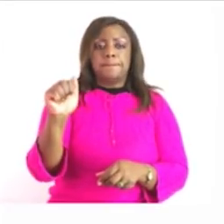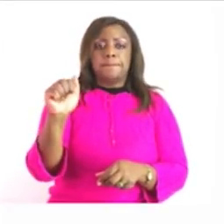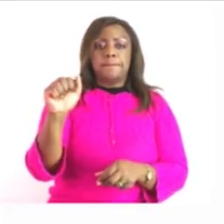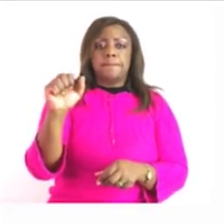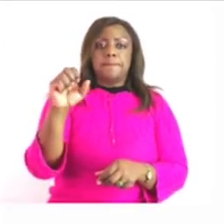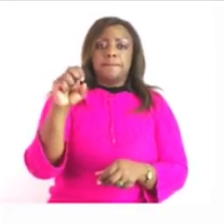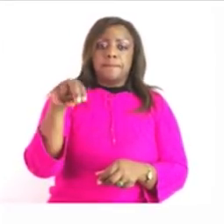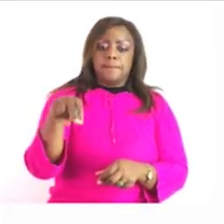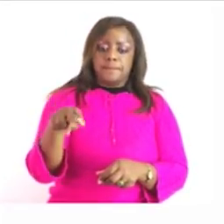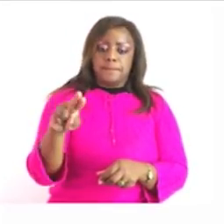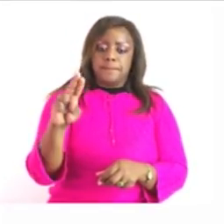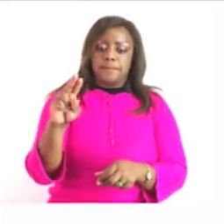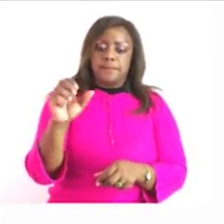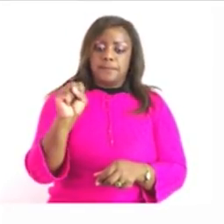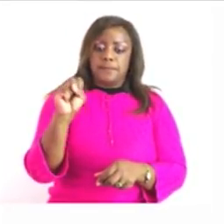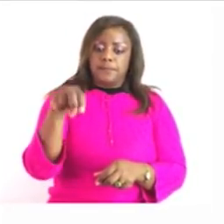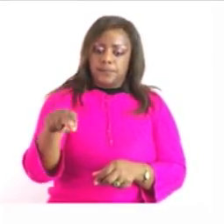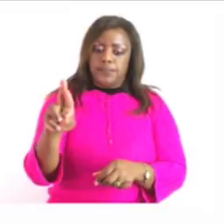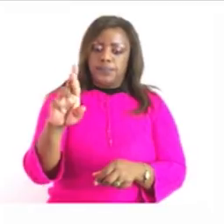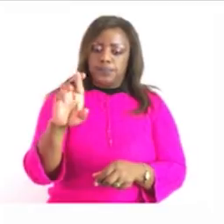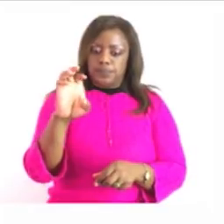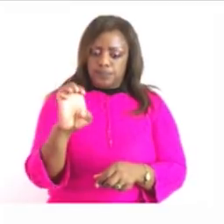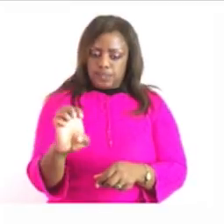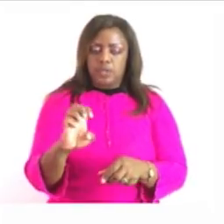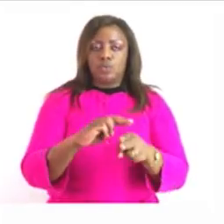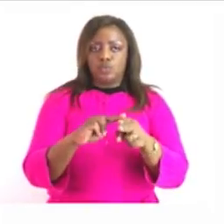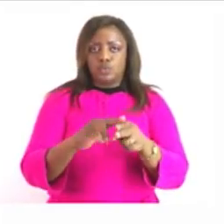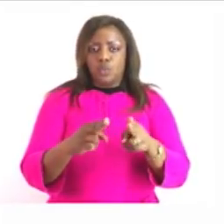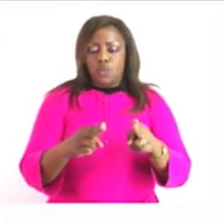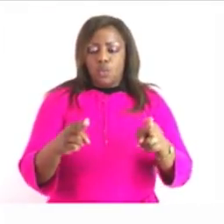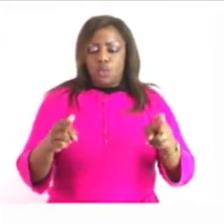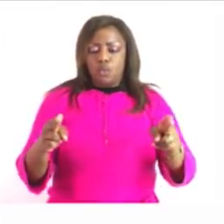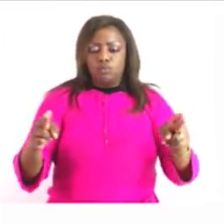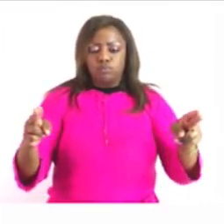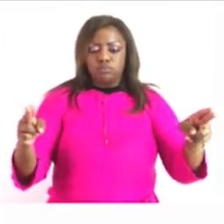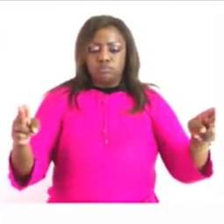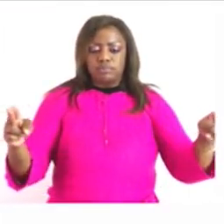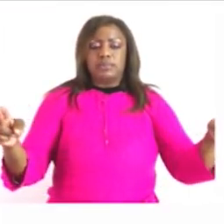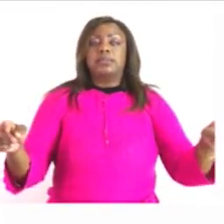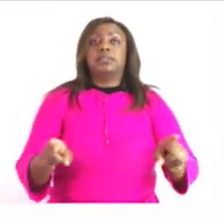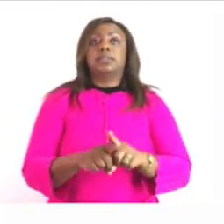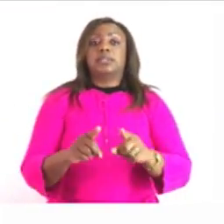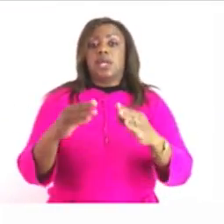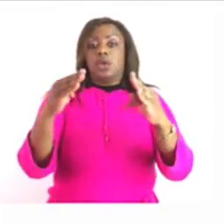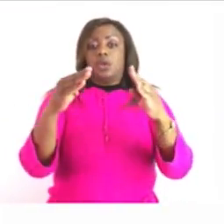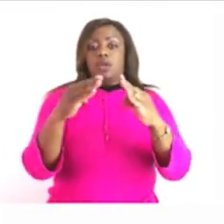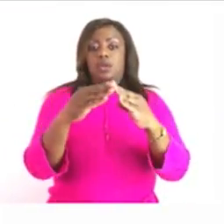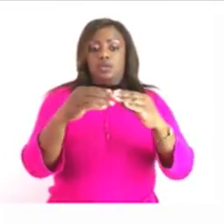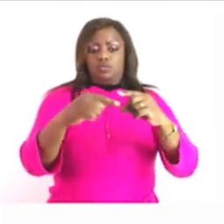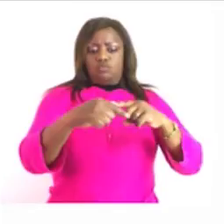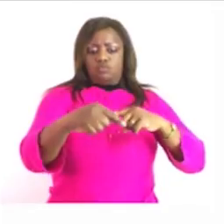you are going to rate yourself and see either you were your estimation